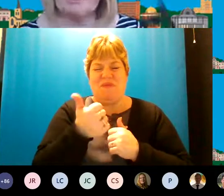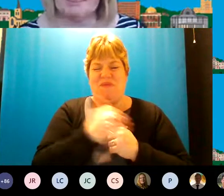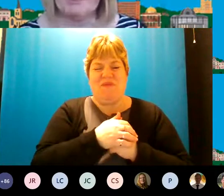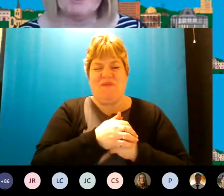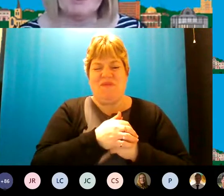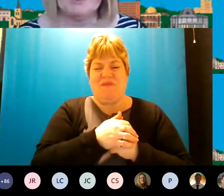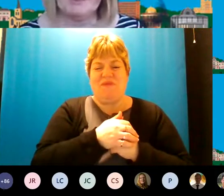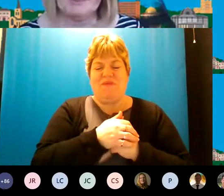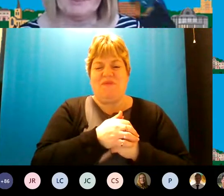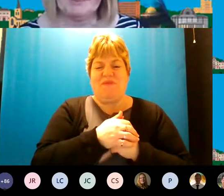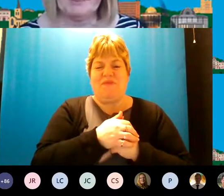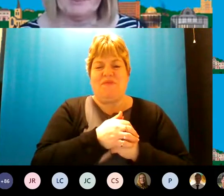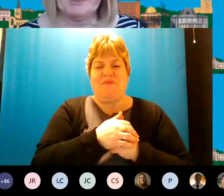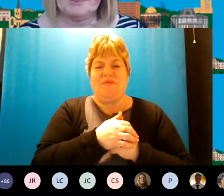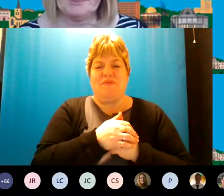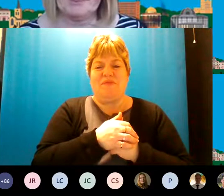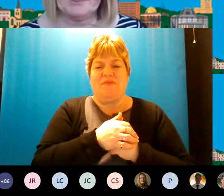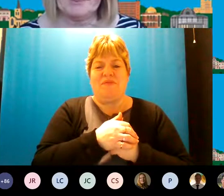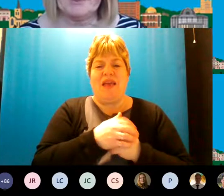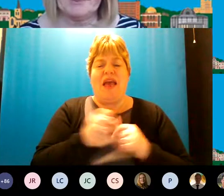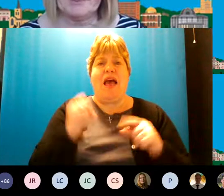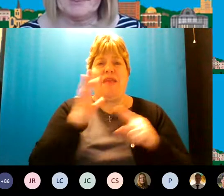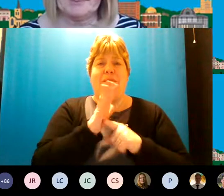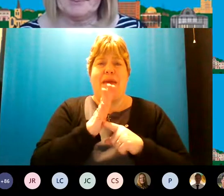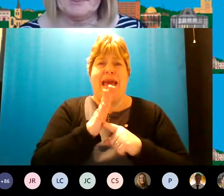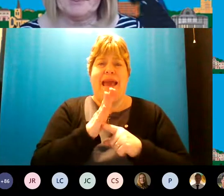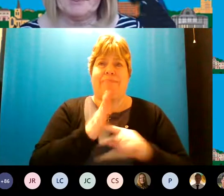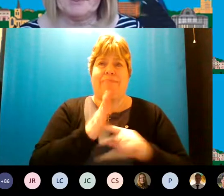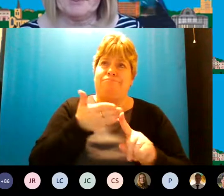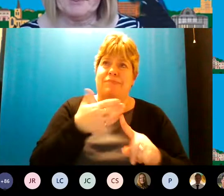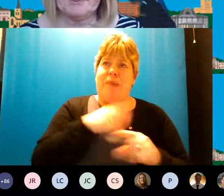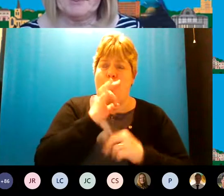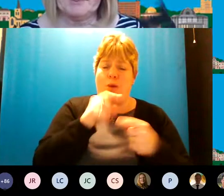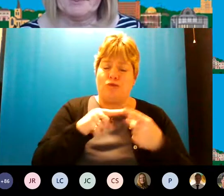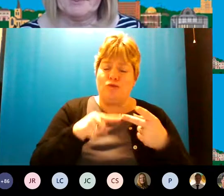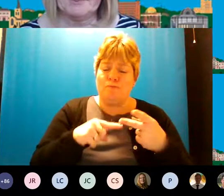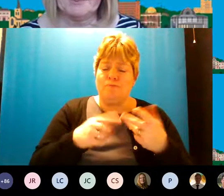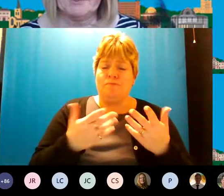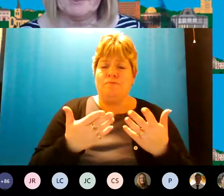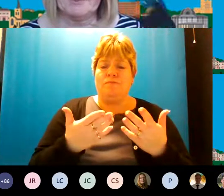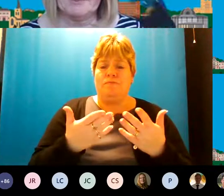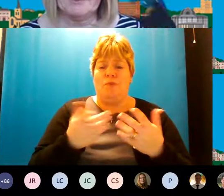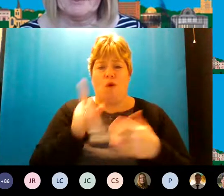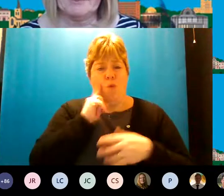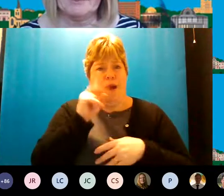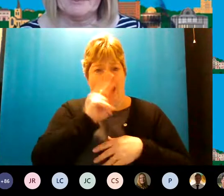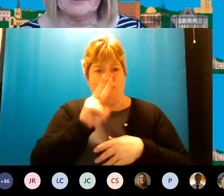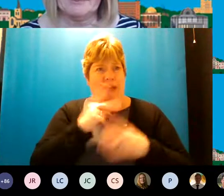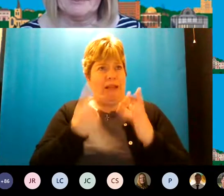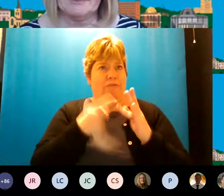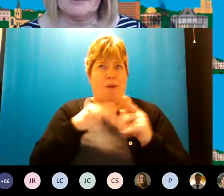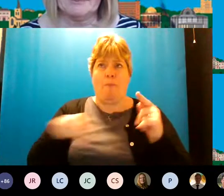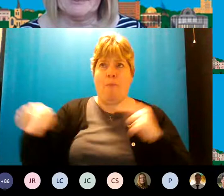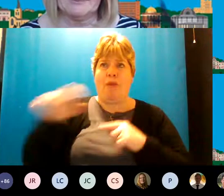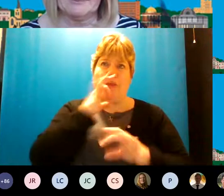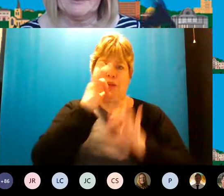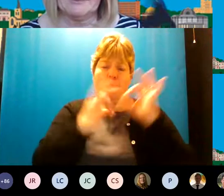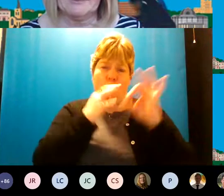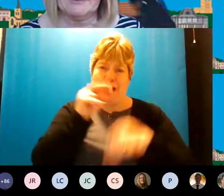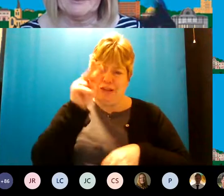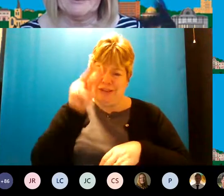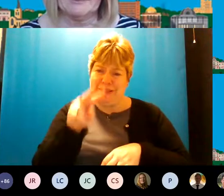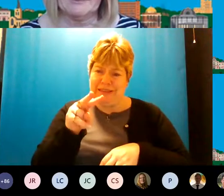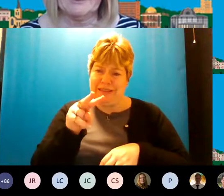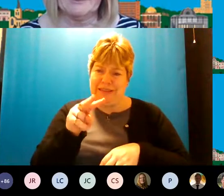um the main thrust that i have and from what i'm reading from other people's questions is